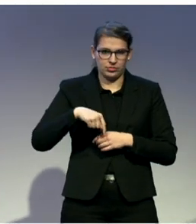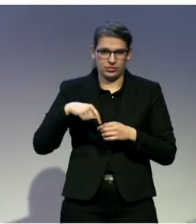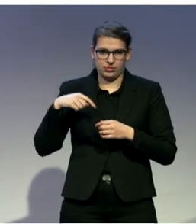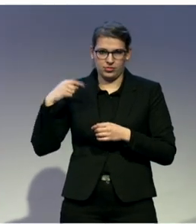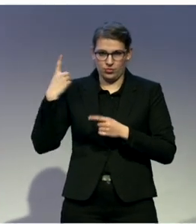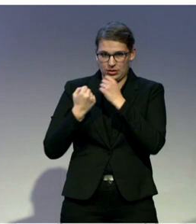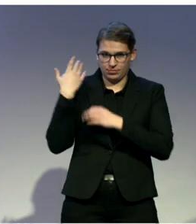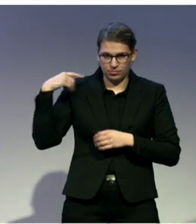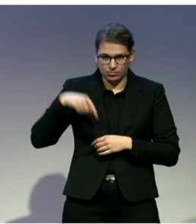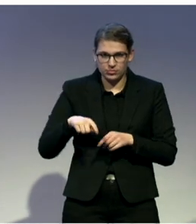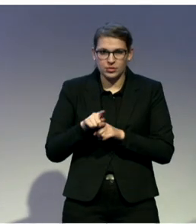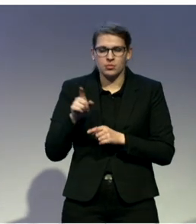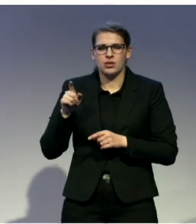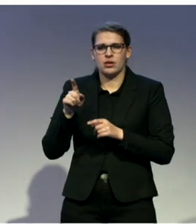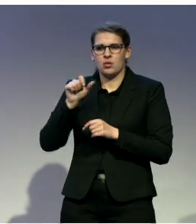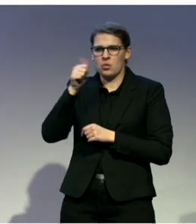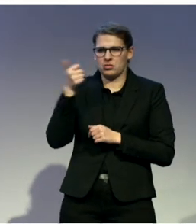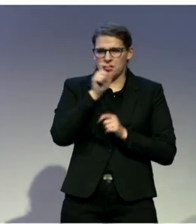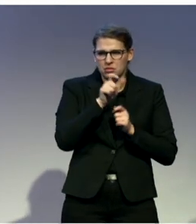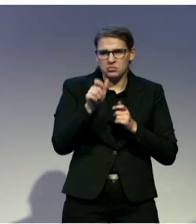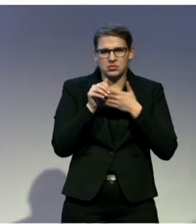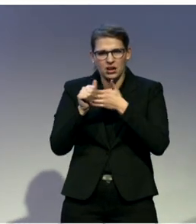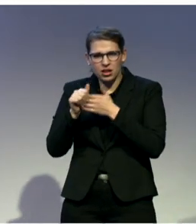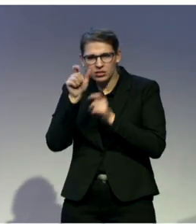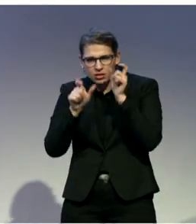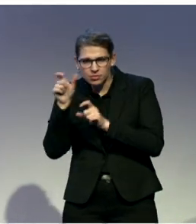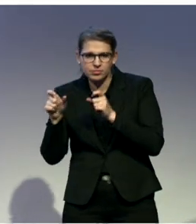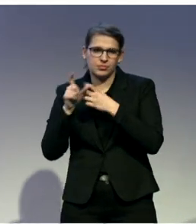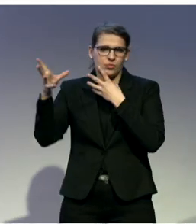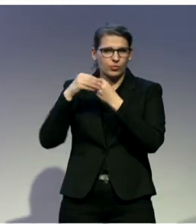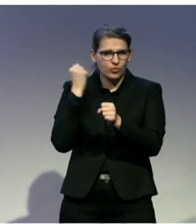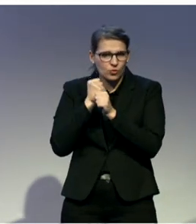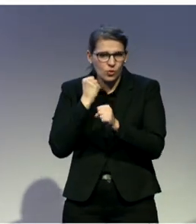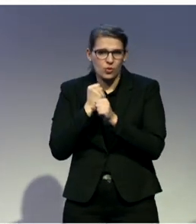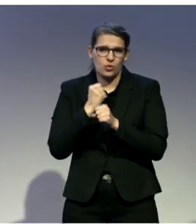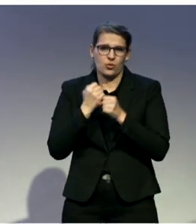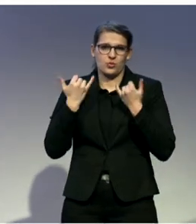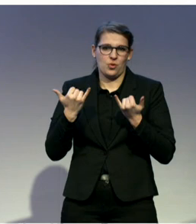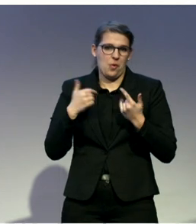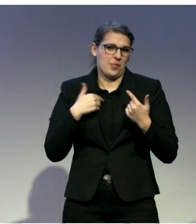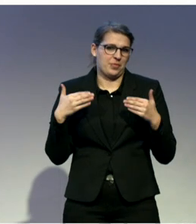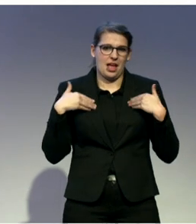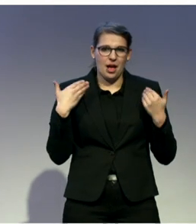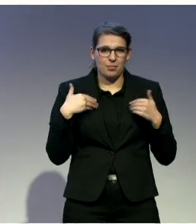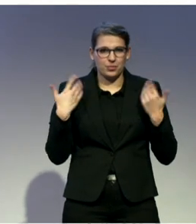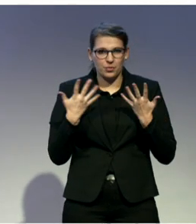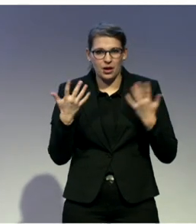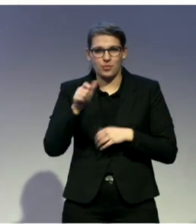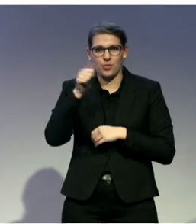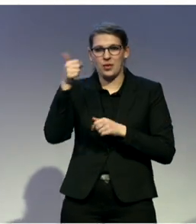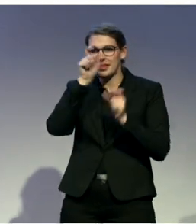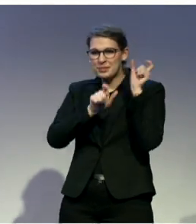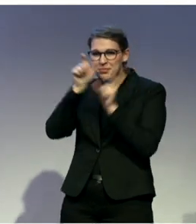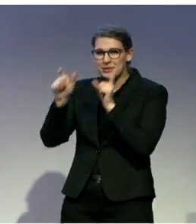it's something we're very proud of. And I'm excited to hear from our panelists other solutions and innovations